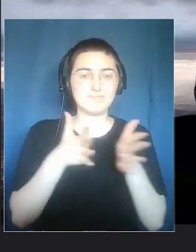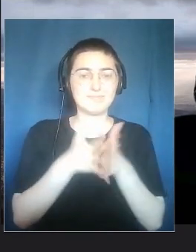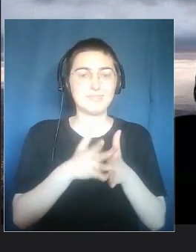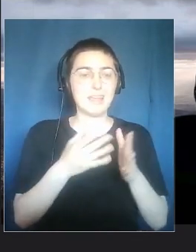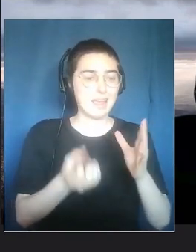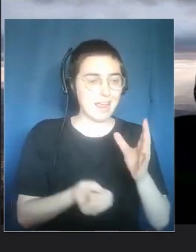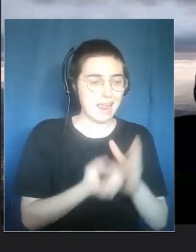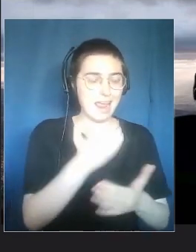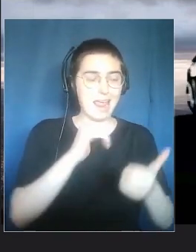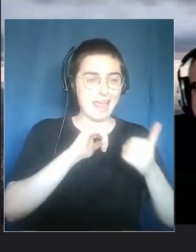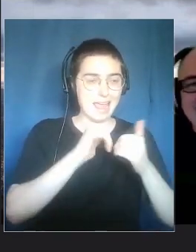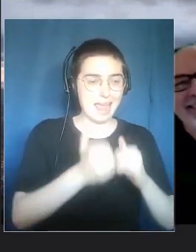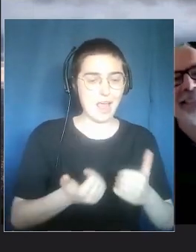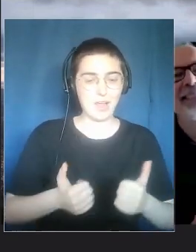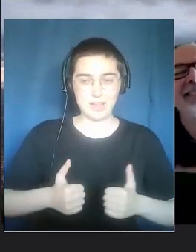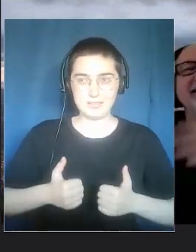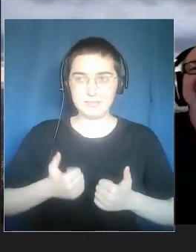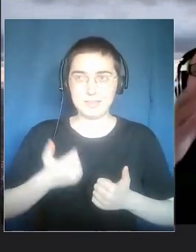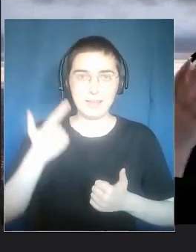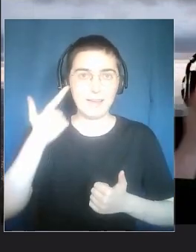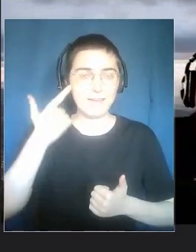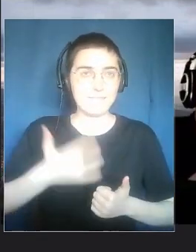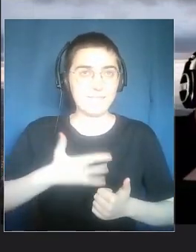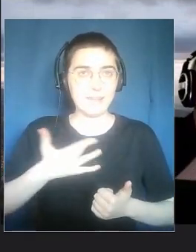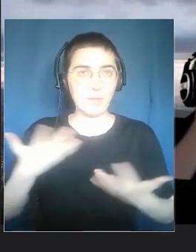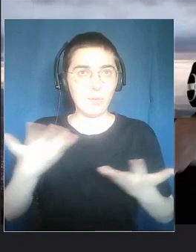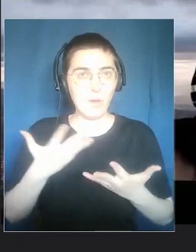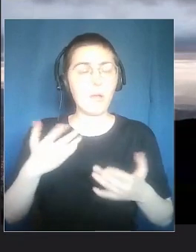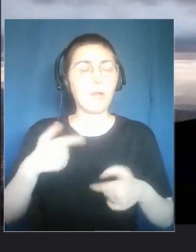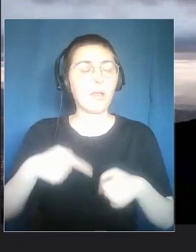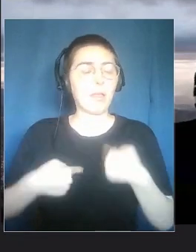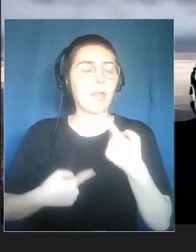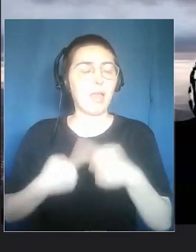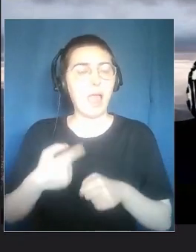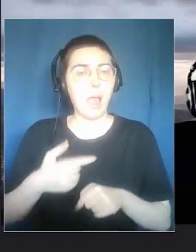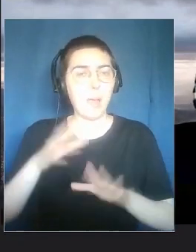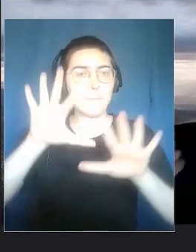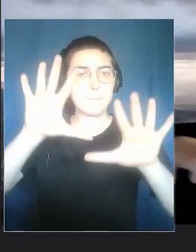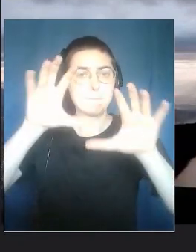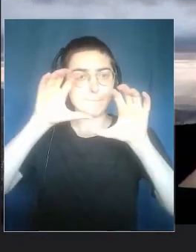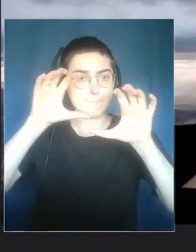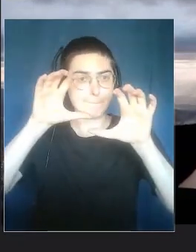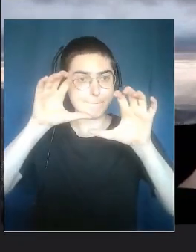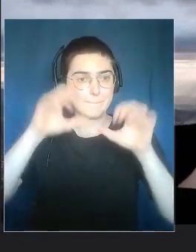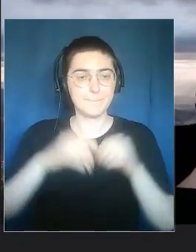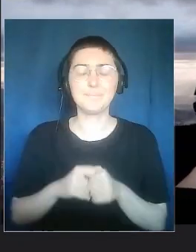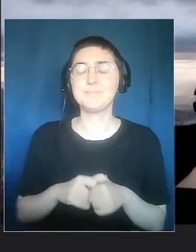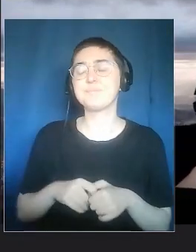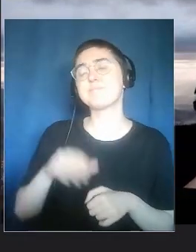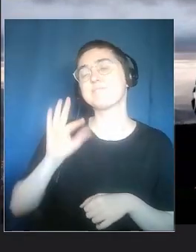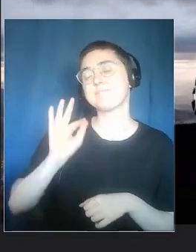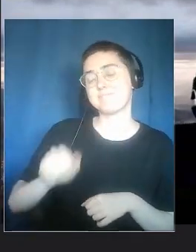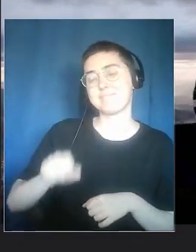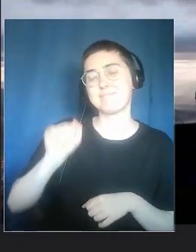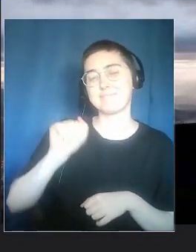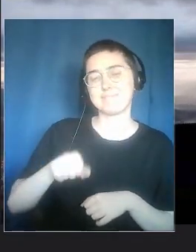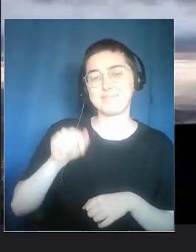I just wanted to tell you this about the things that are left